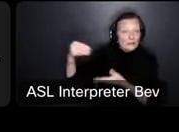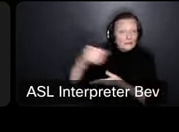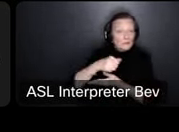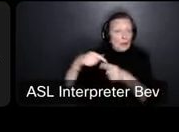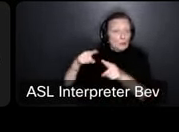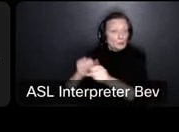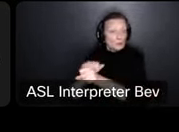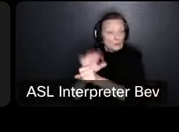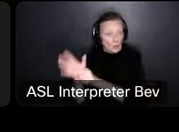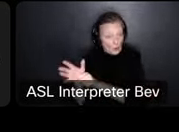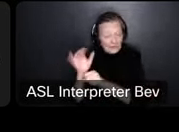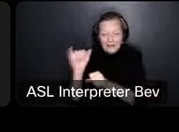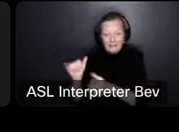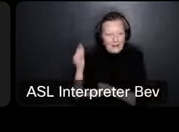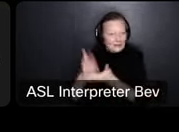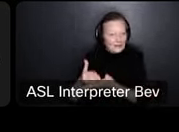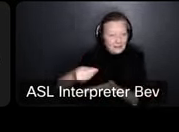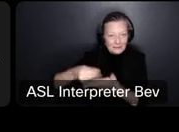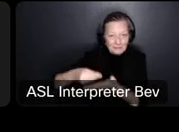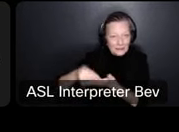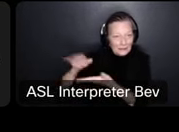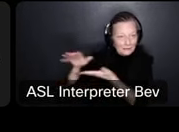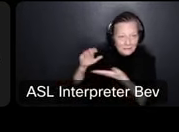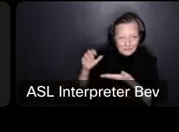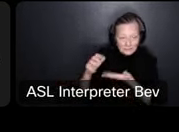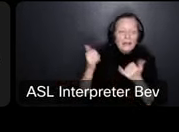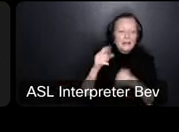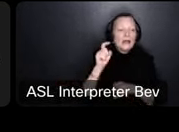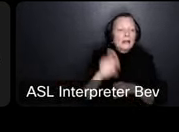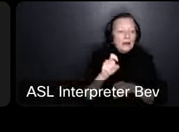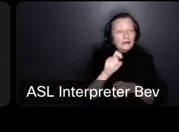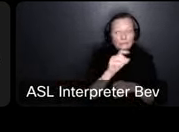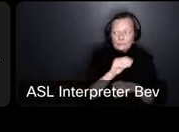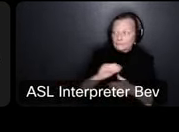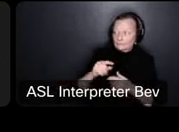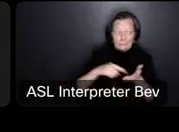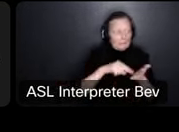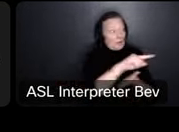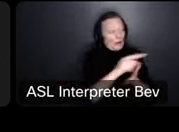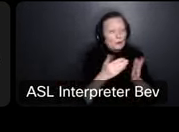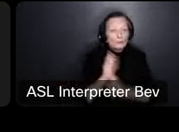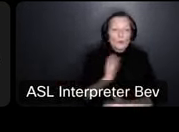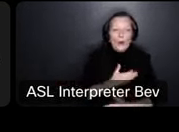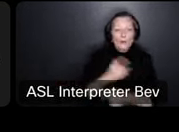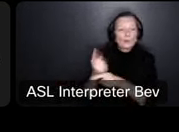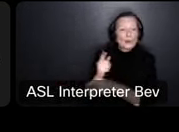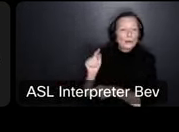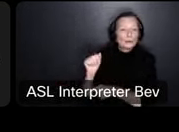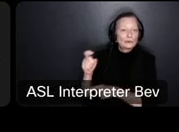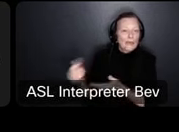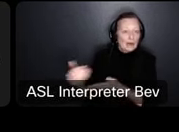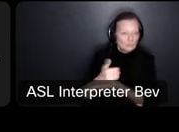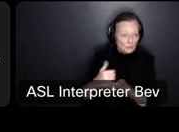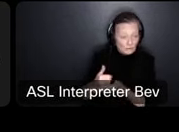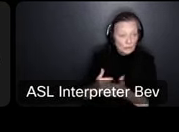moved into uh our regular tax dollar on revenue and then you can see some of the savings